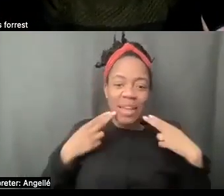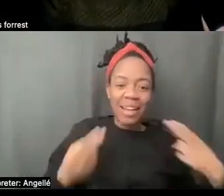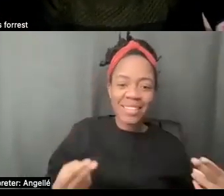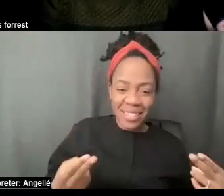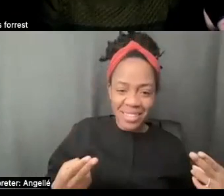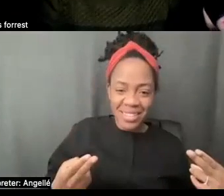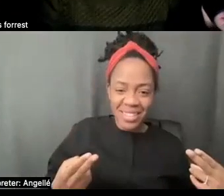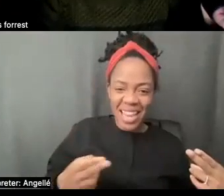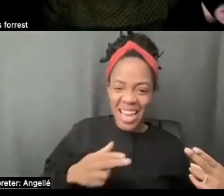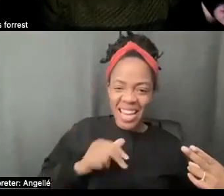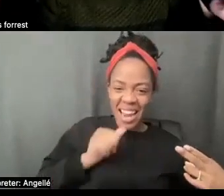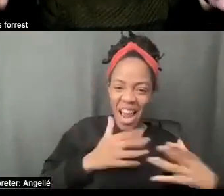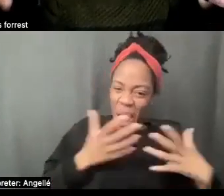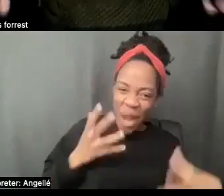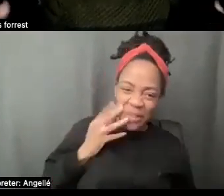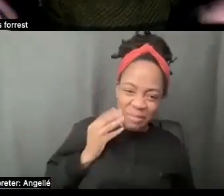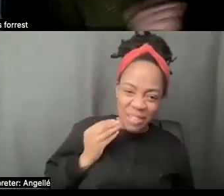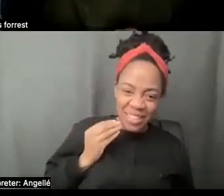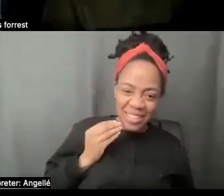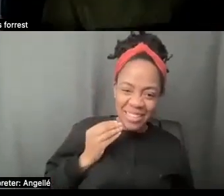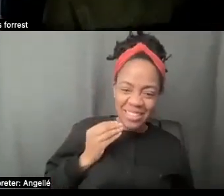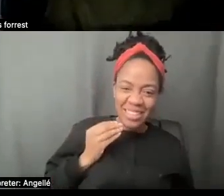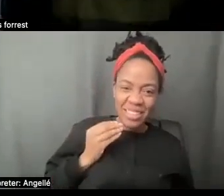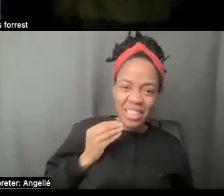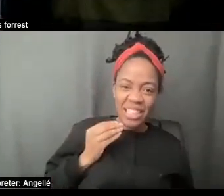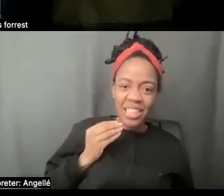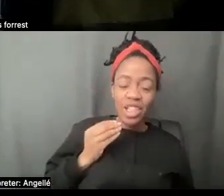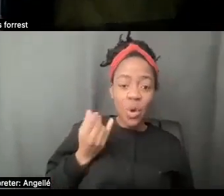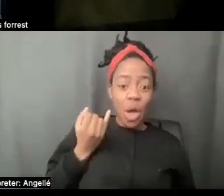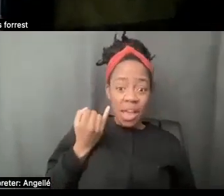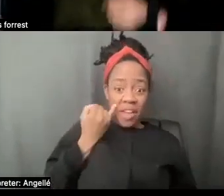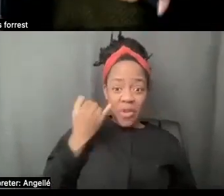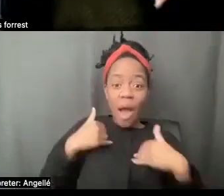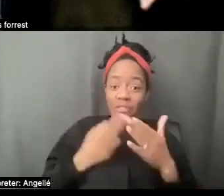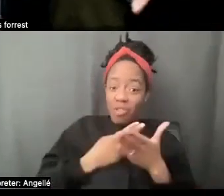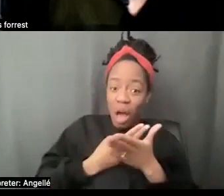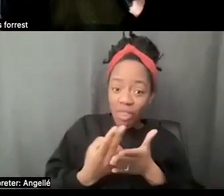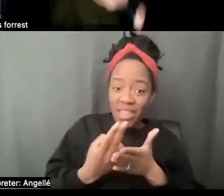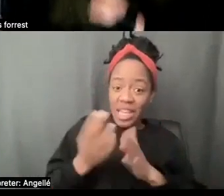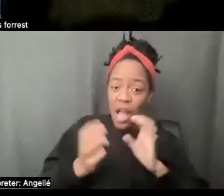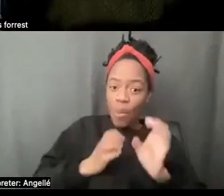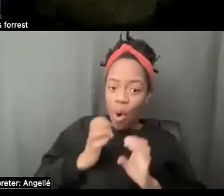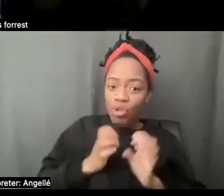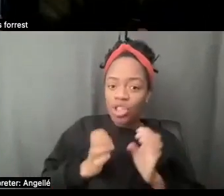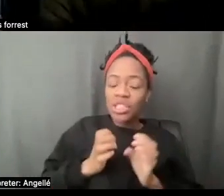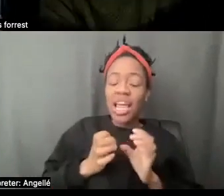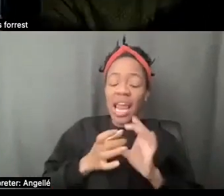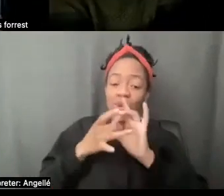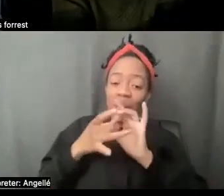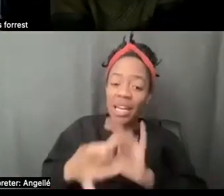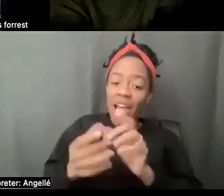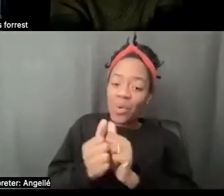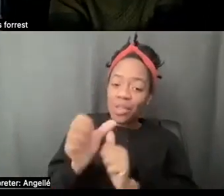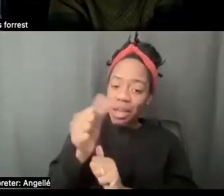inexperience. And as long as, you know, you're bringing authentic emotion and, and your eyes are connecting with the other